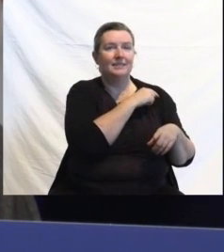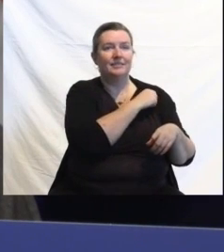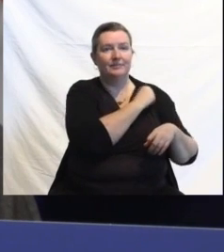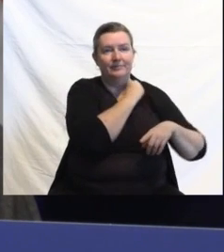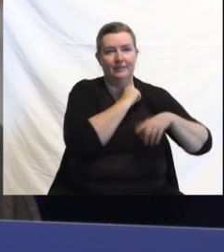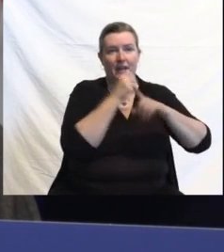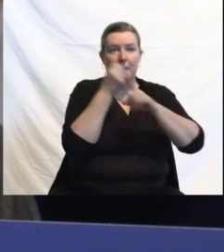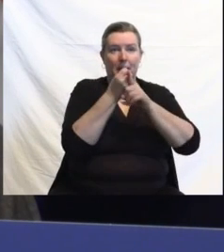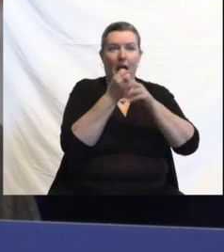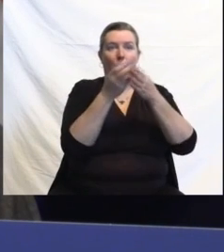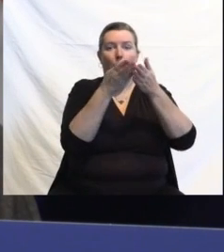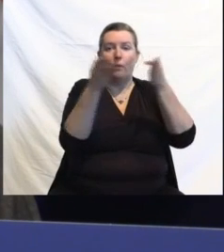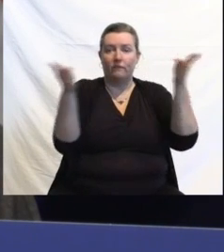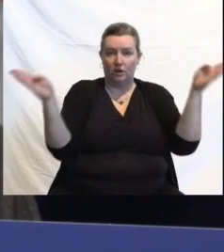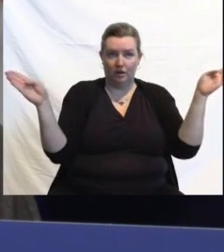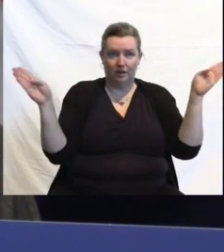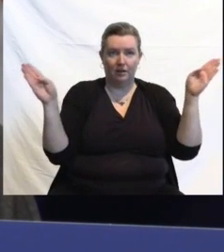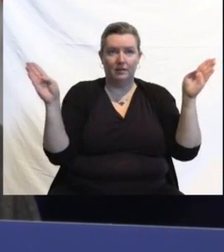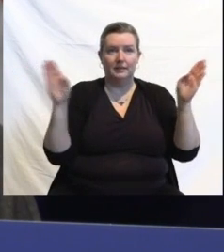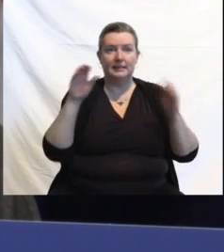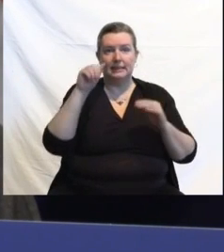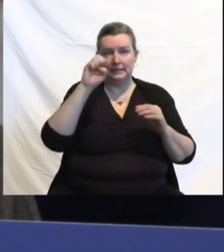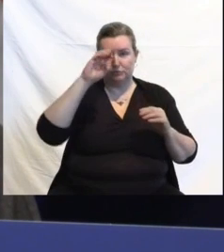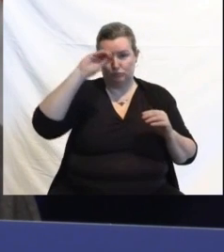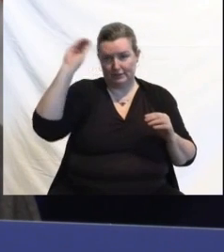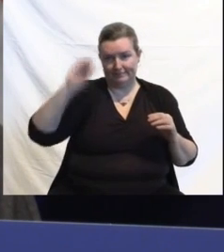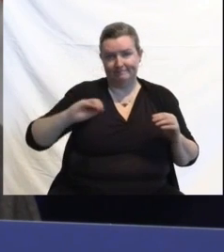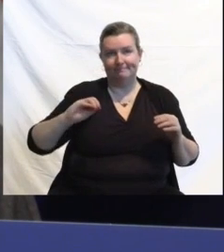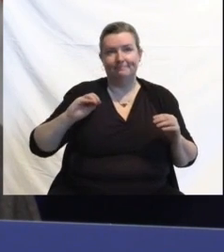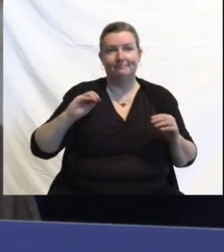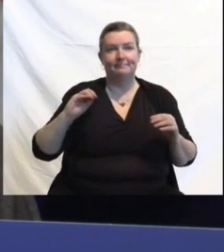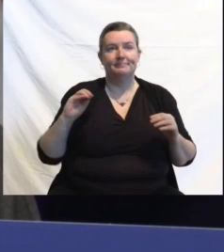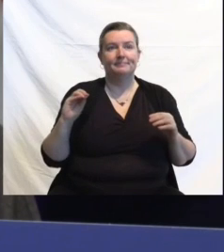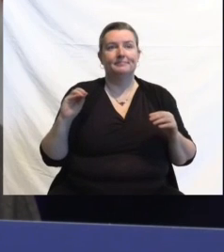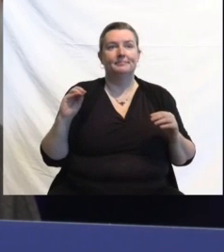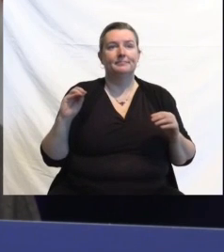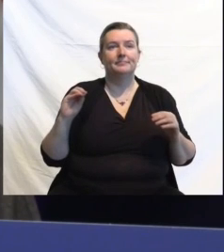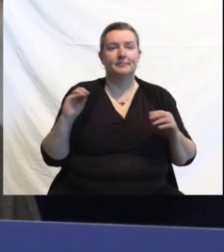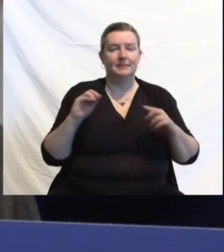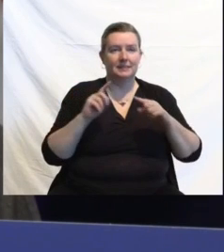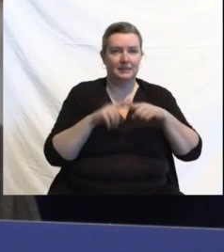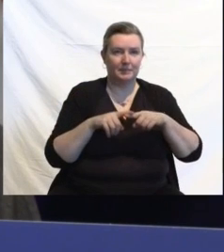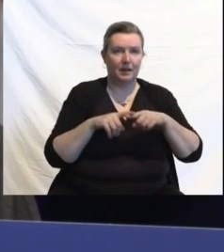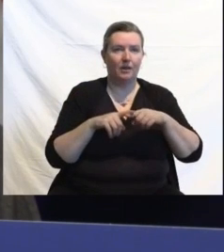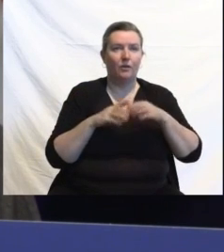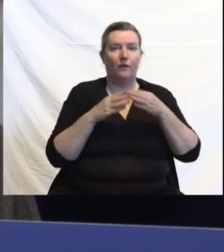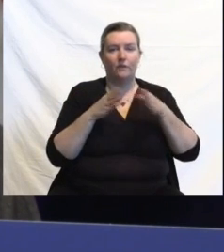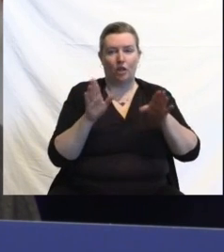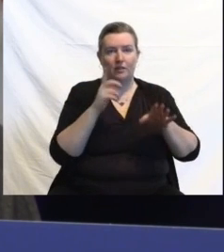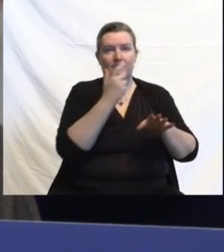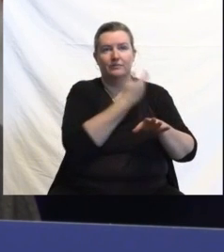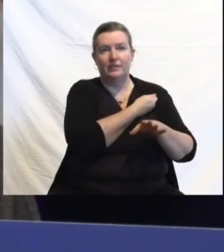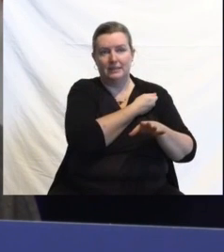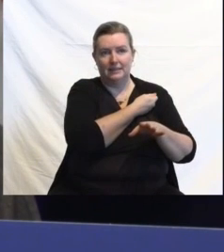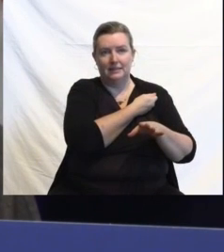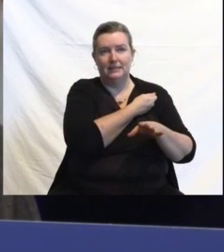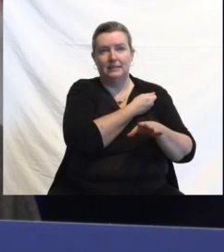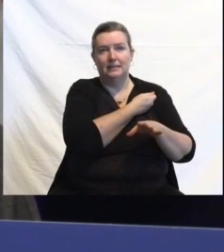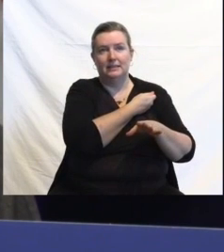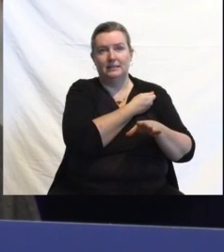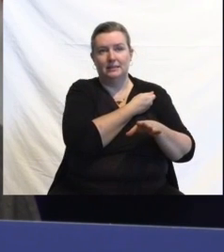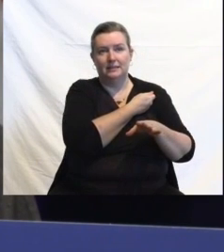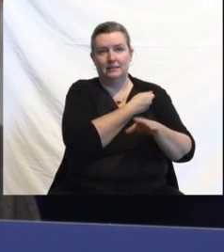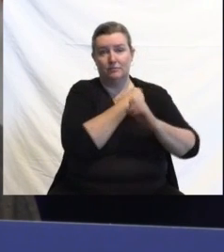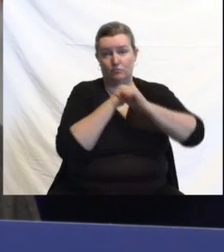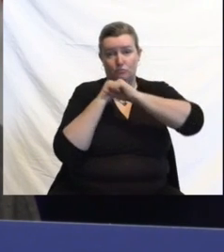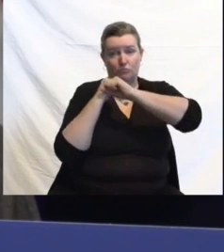case rates based on, you know, the overall vaccination coverage of the population and also, you know, the